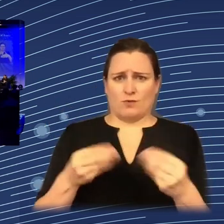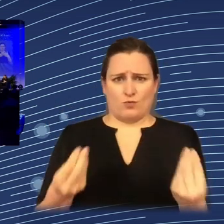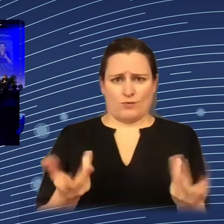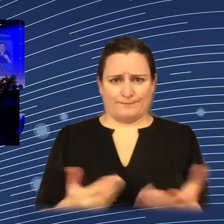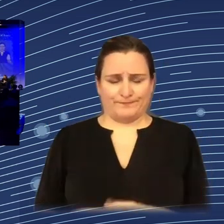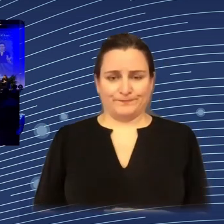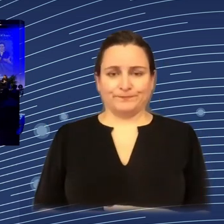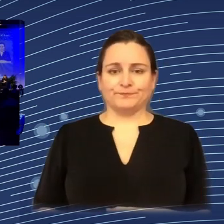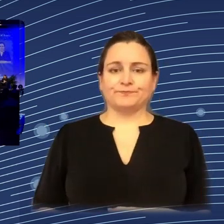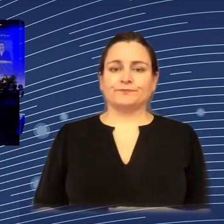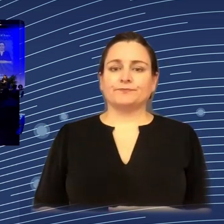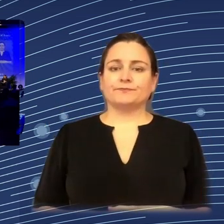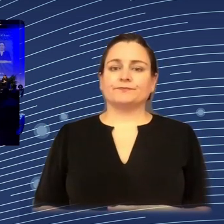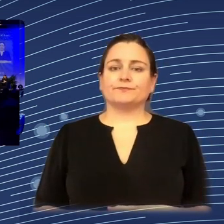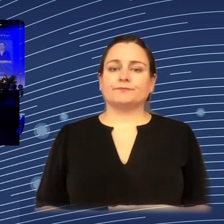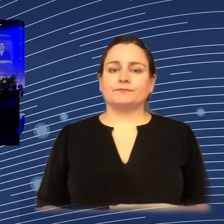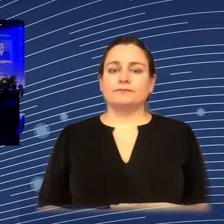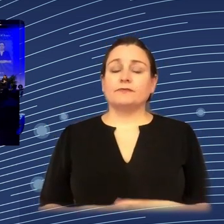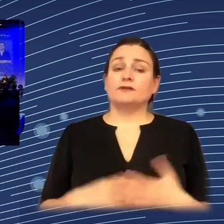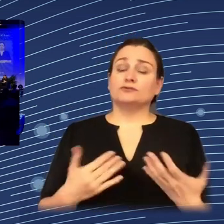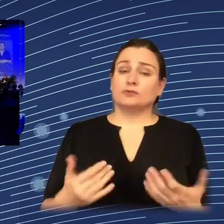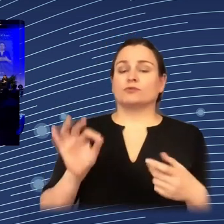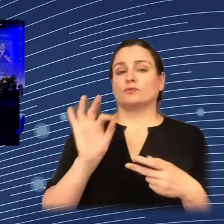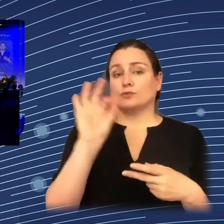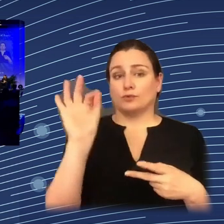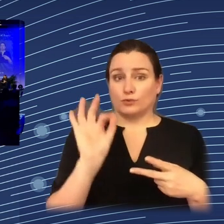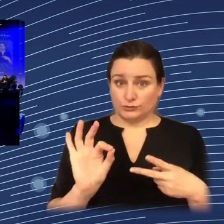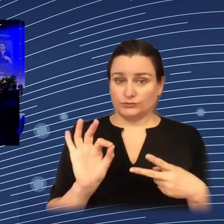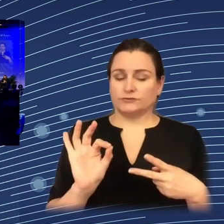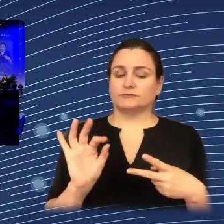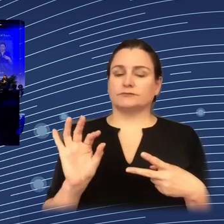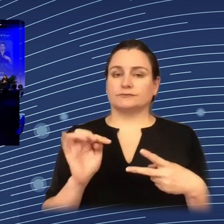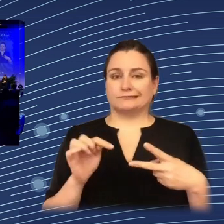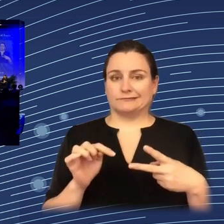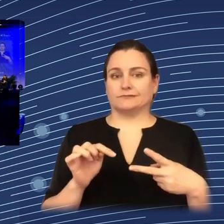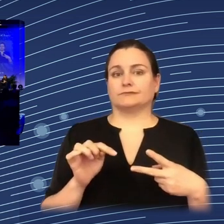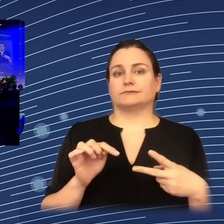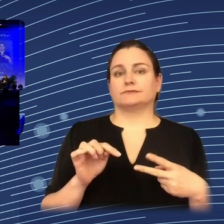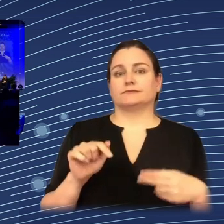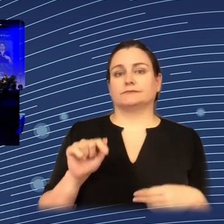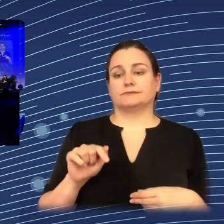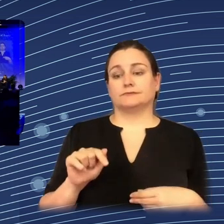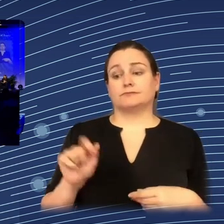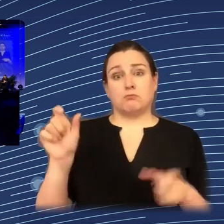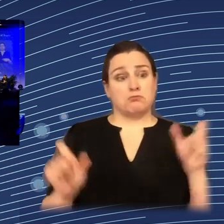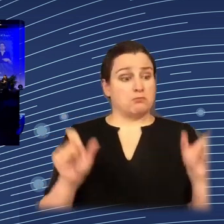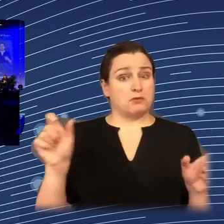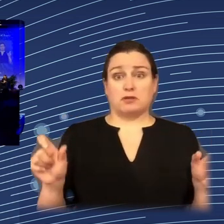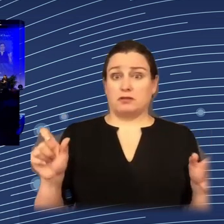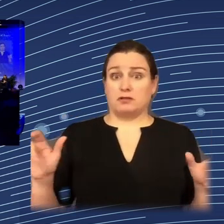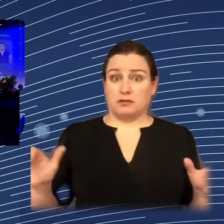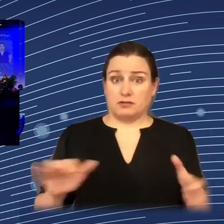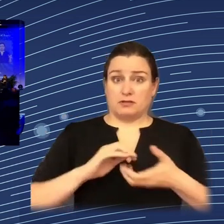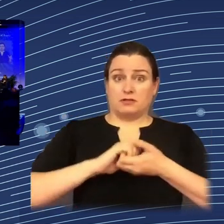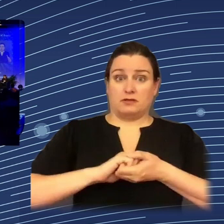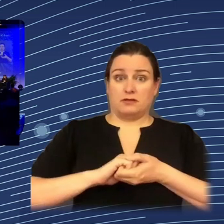question. And I think what's interesting to ask is also, to what level is a technical understanding necessary in order